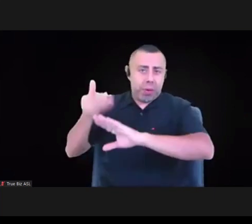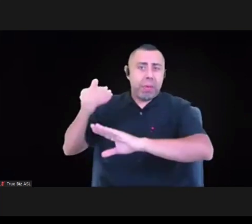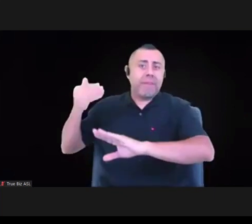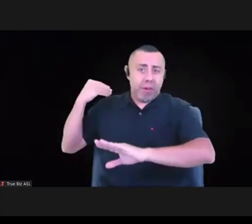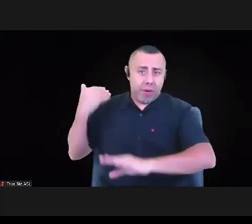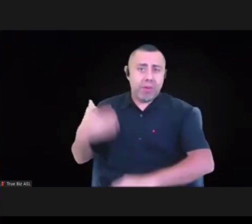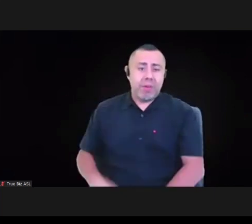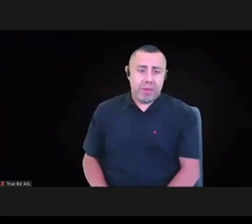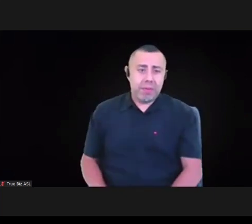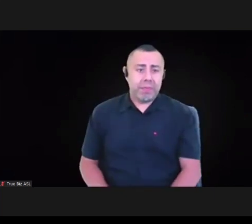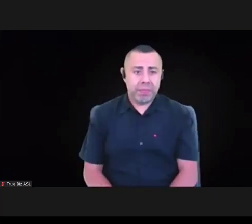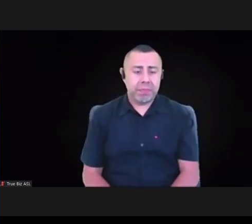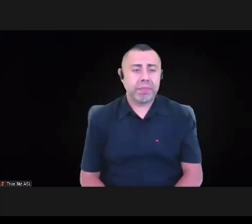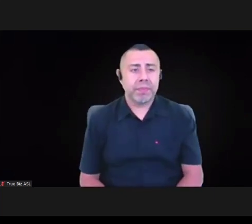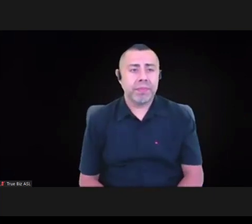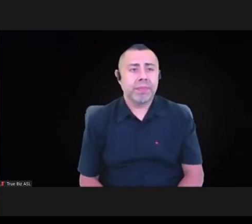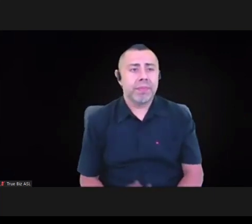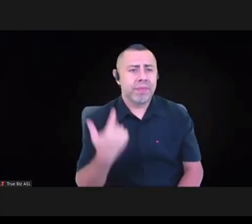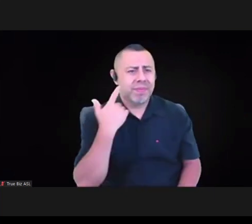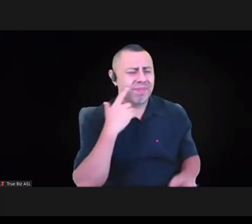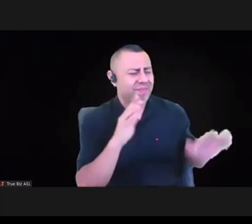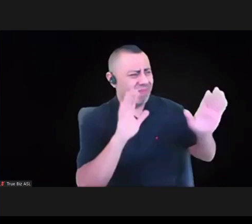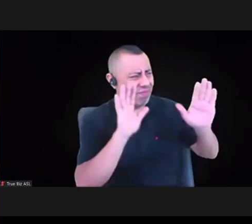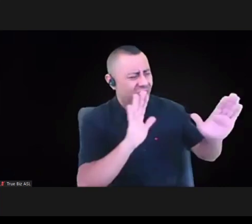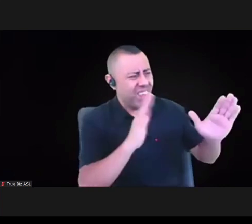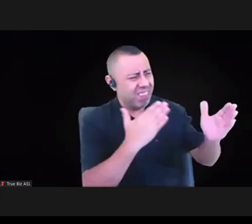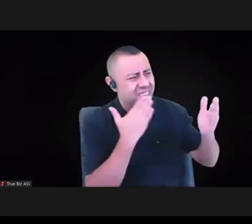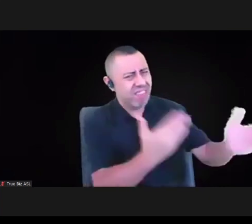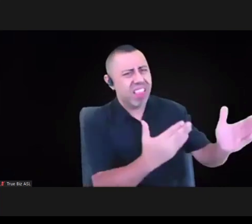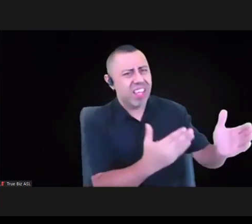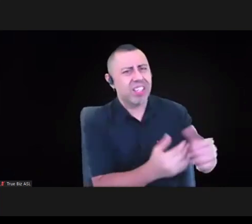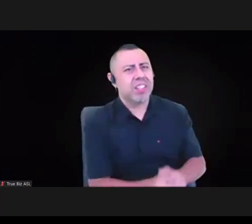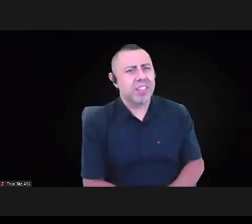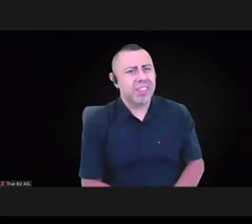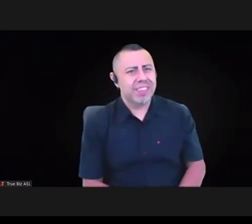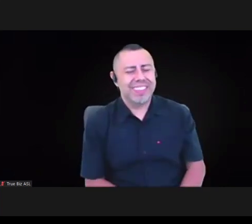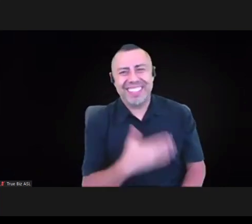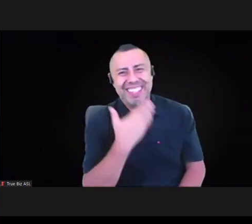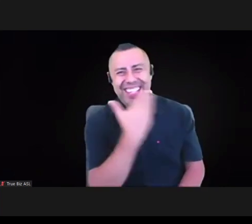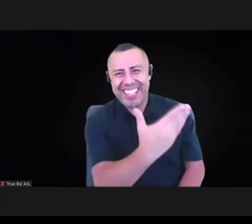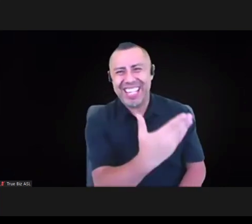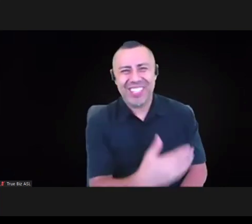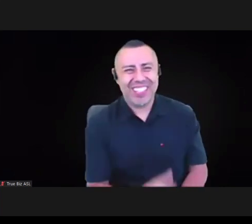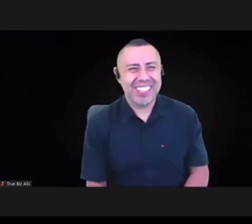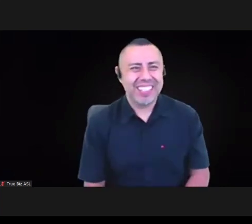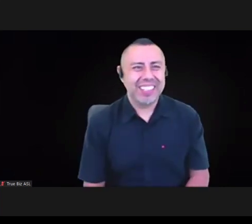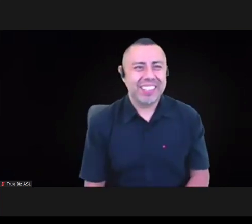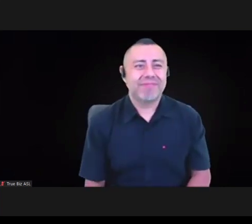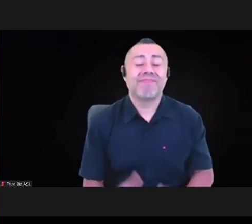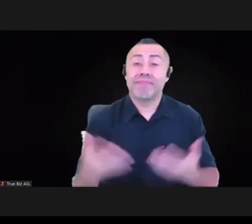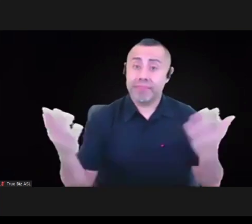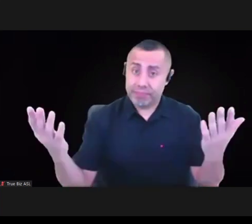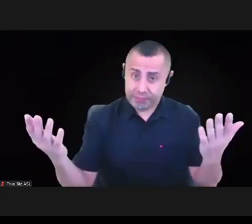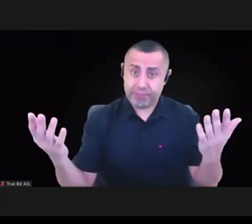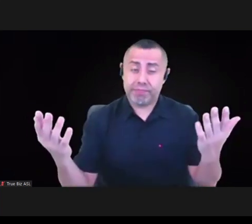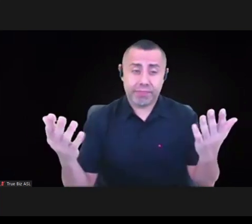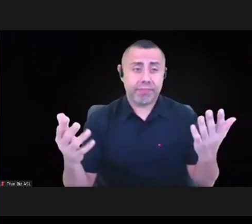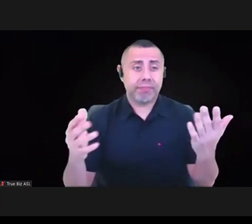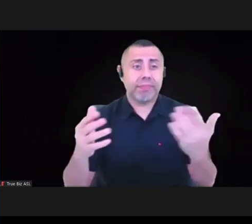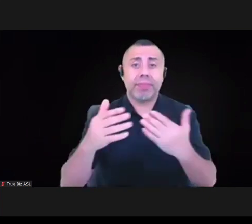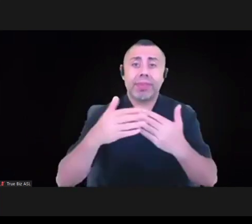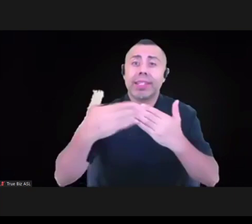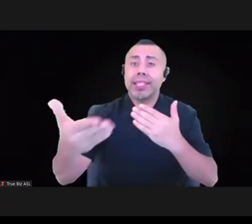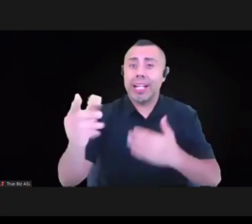Great. Thank you. Thank you. All right. So our next question